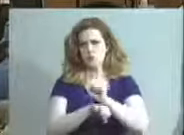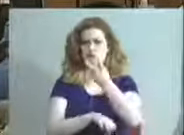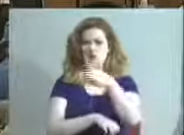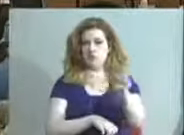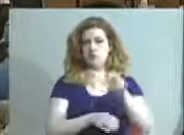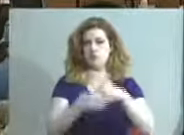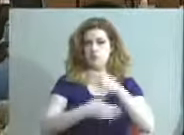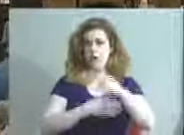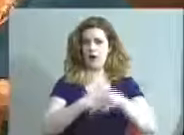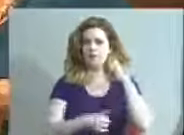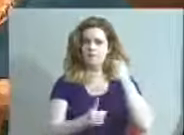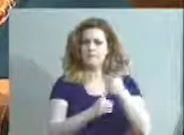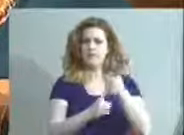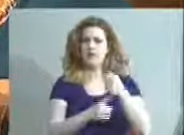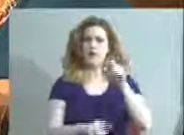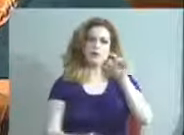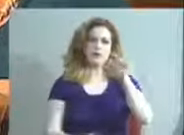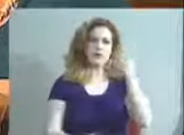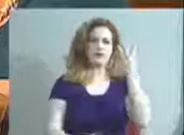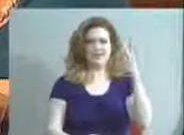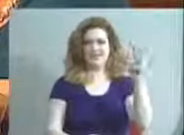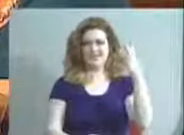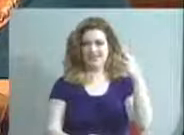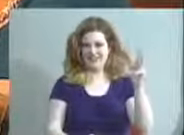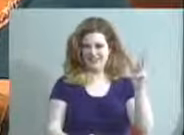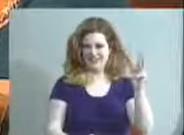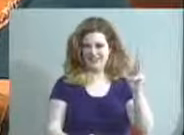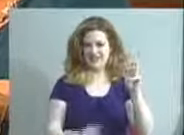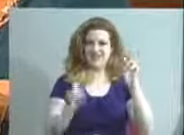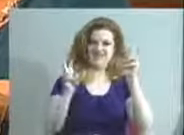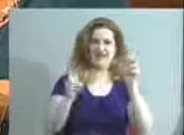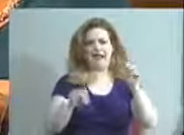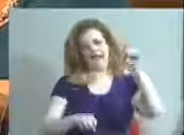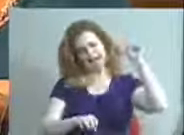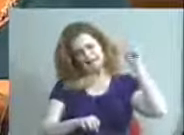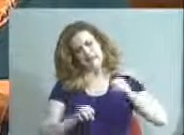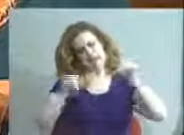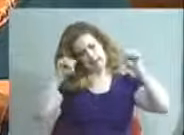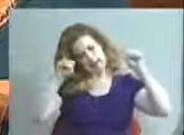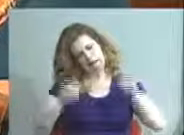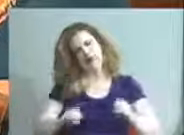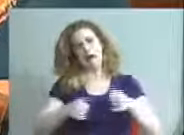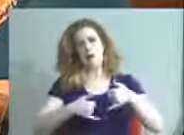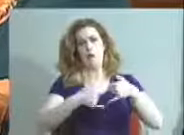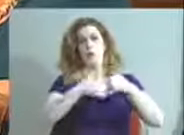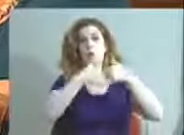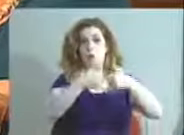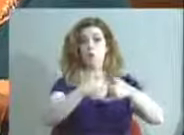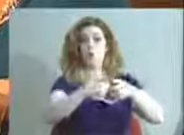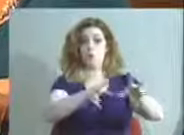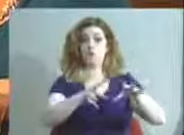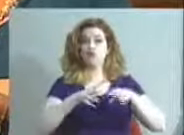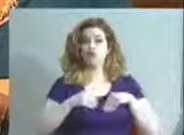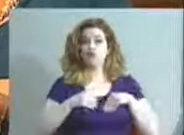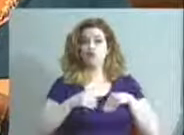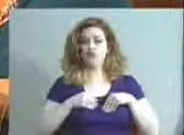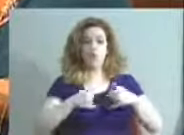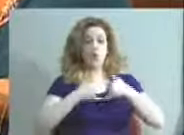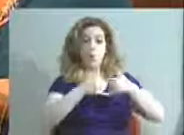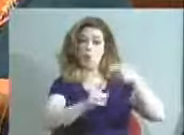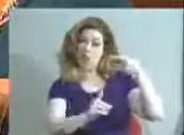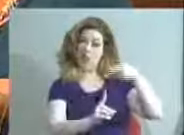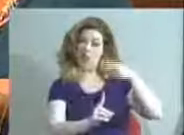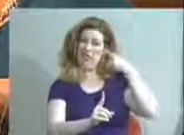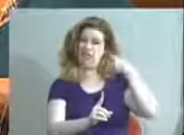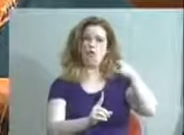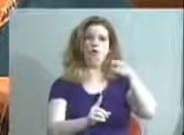as a 2016 yes I can award recipient the award recognizes students with